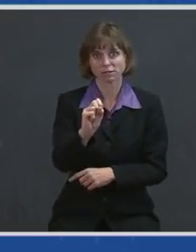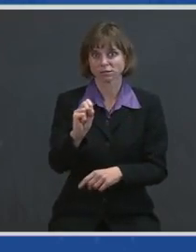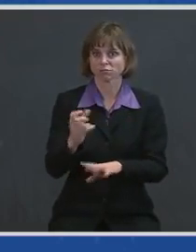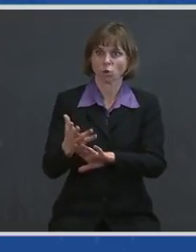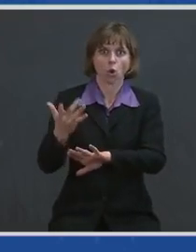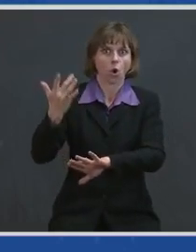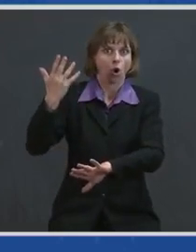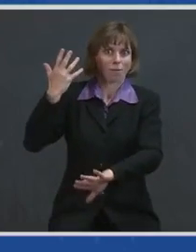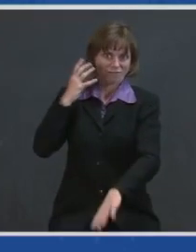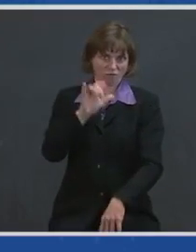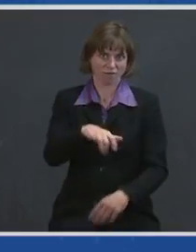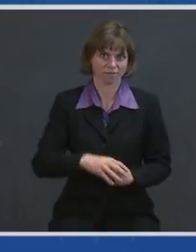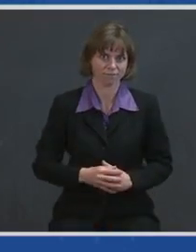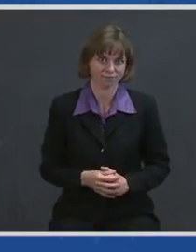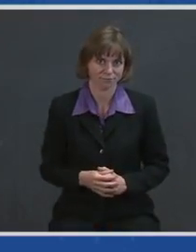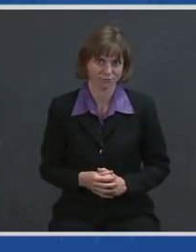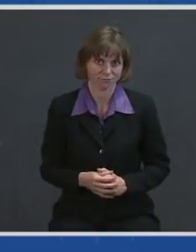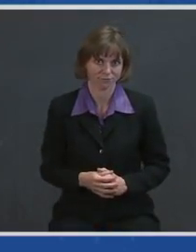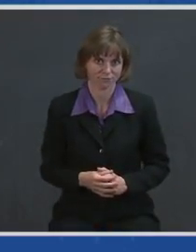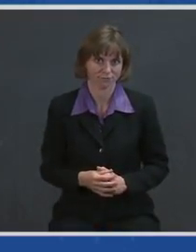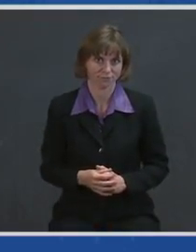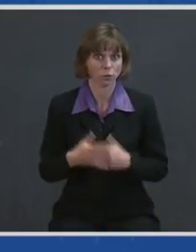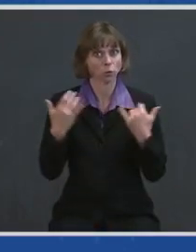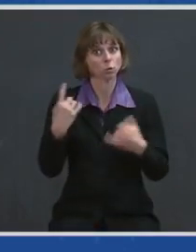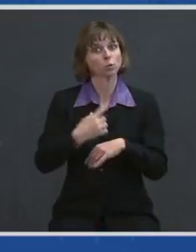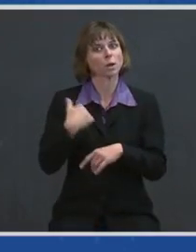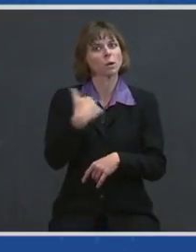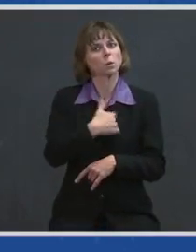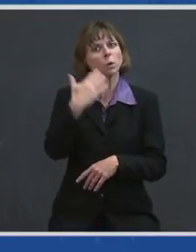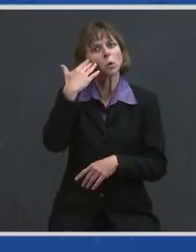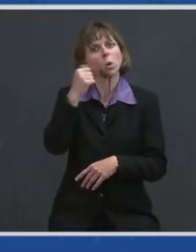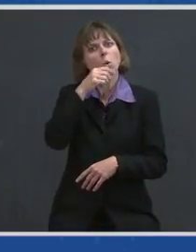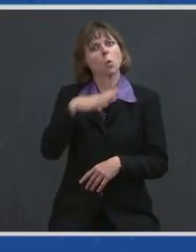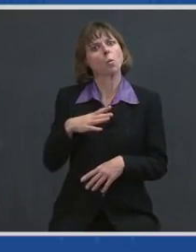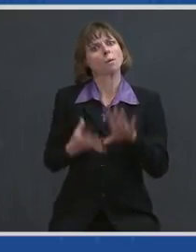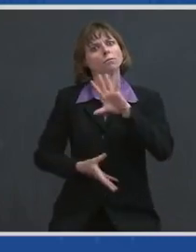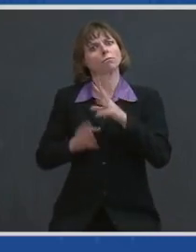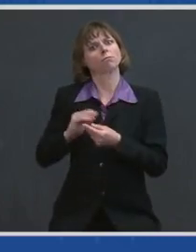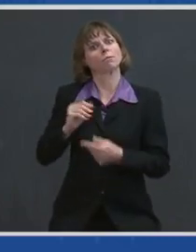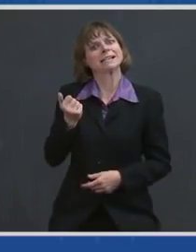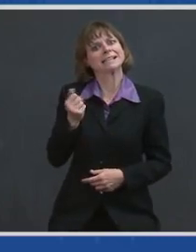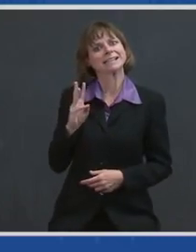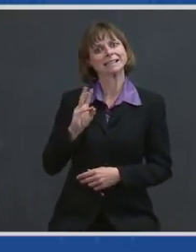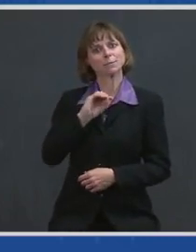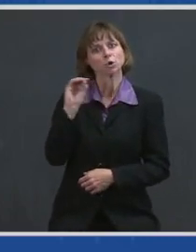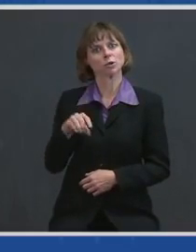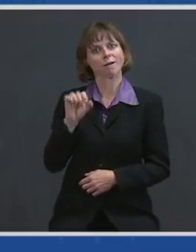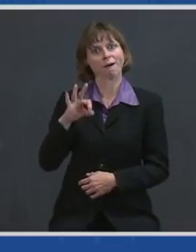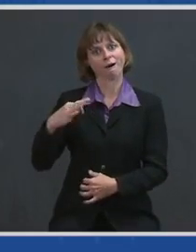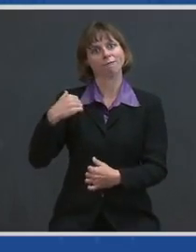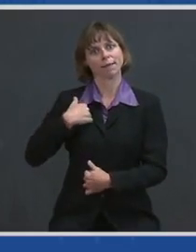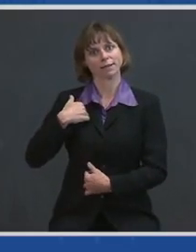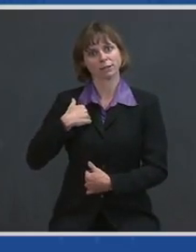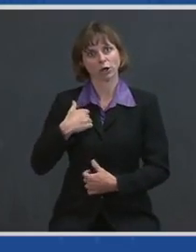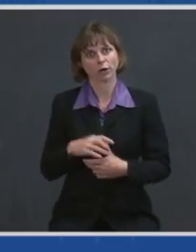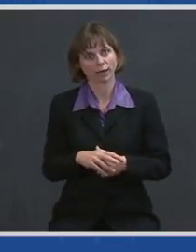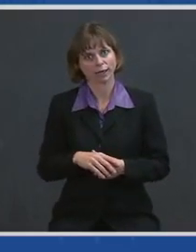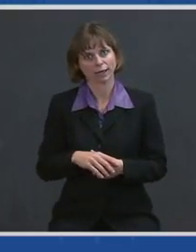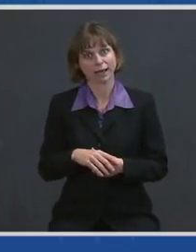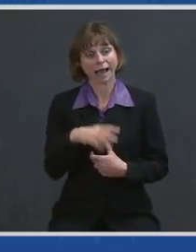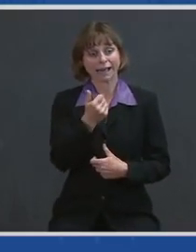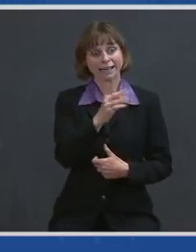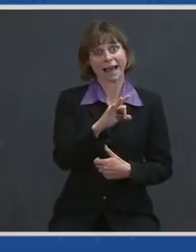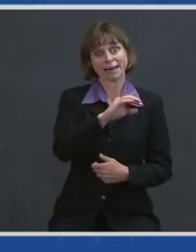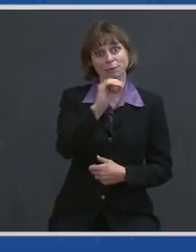before that. Today, we know women make up 16 percent of our active duty military and 19